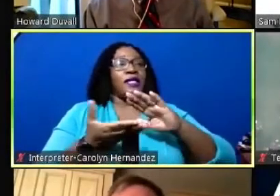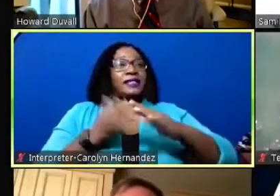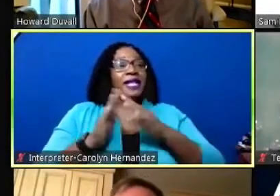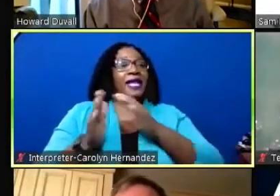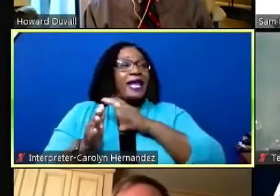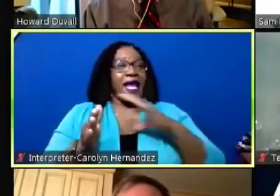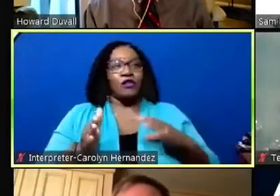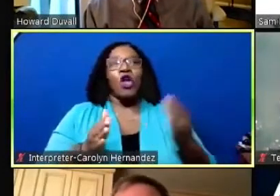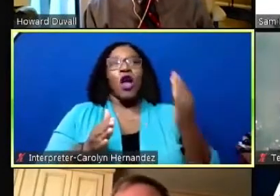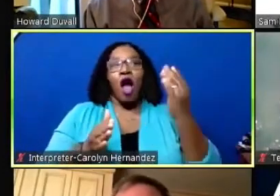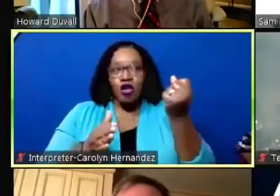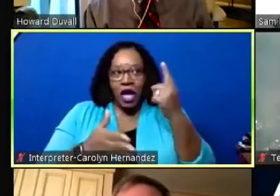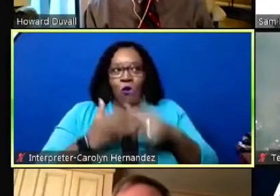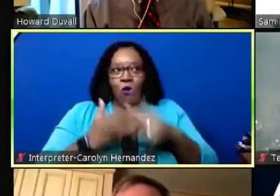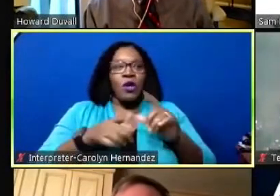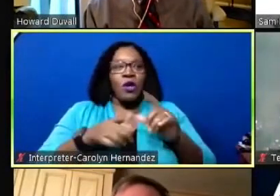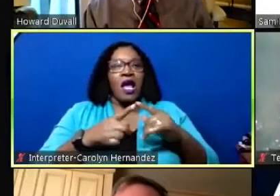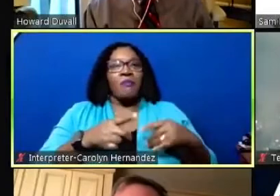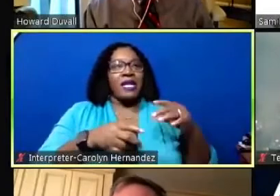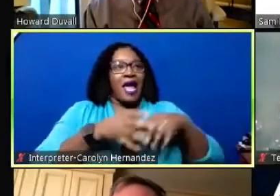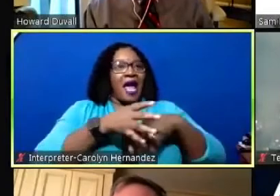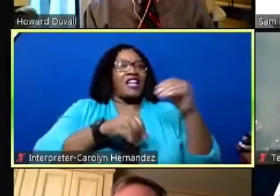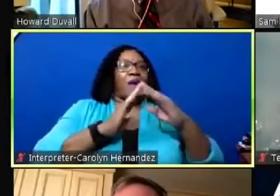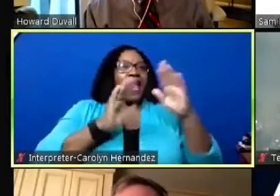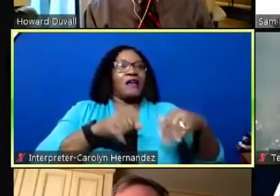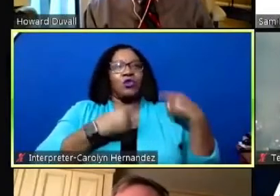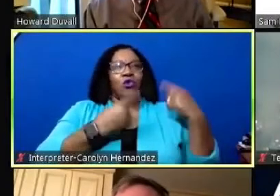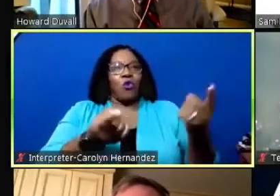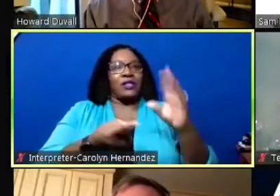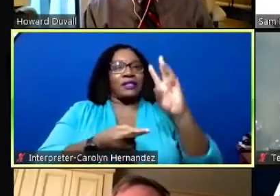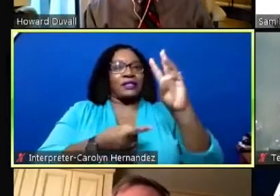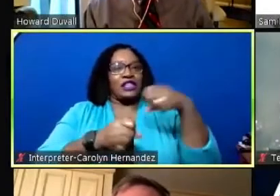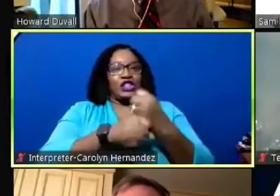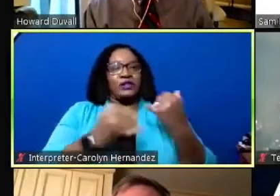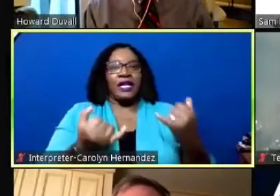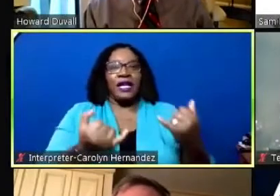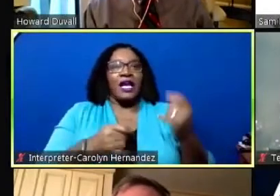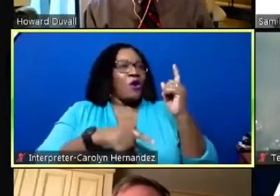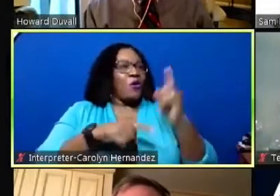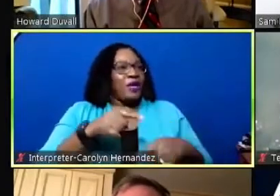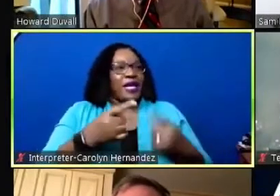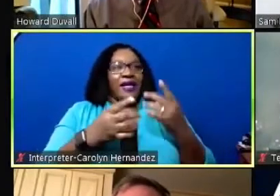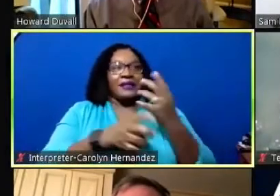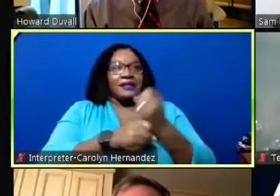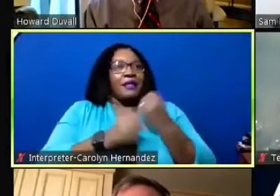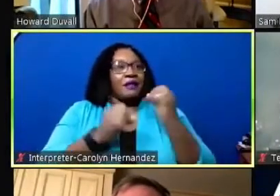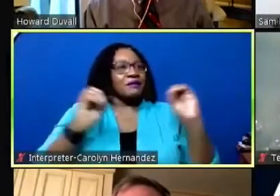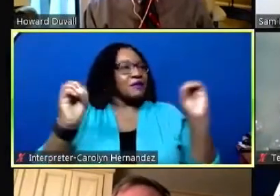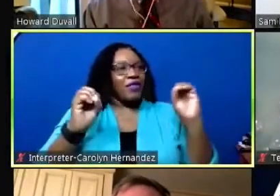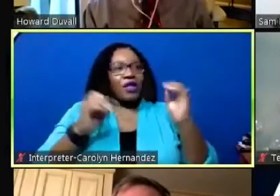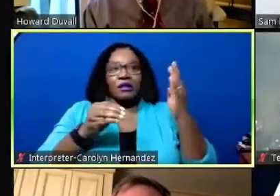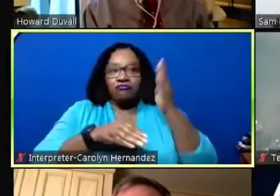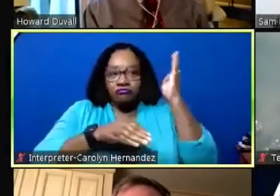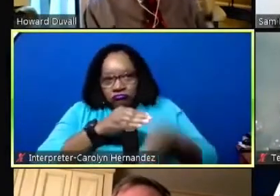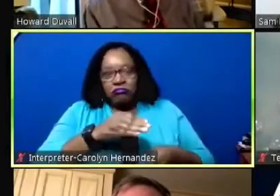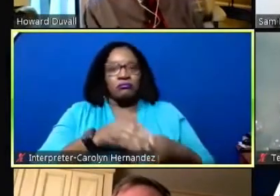i'm going through been out of my house going on six years we can't get anything done so